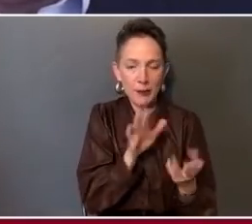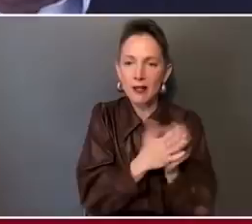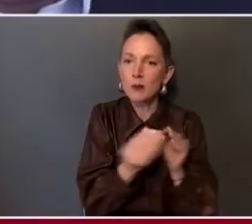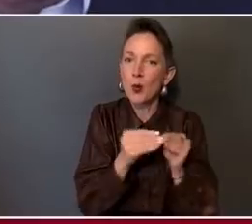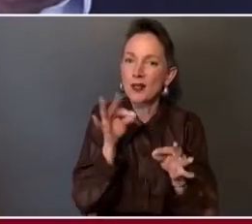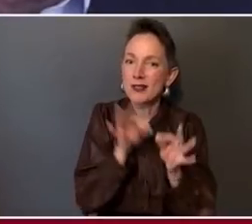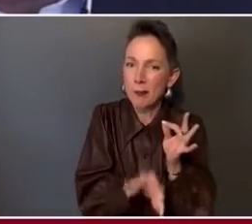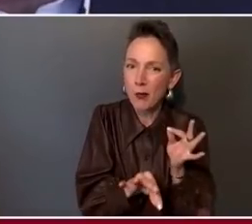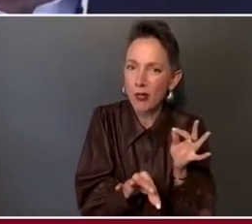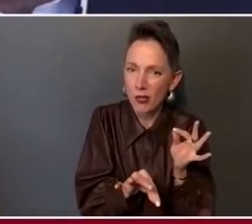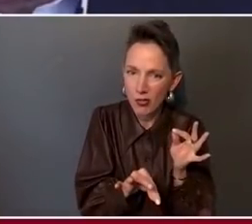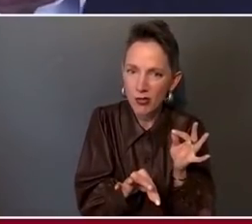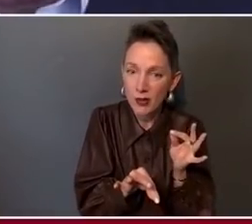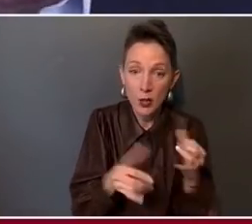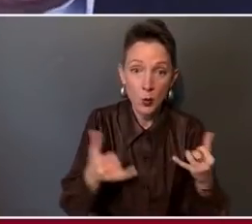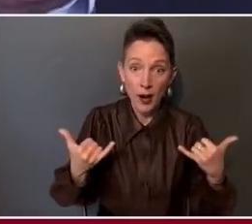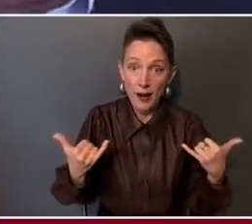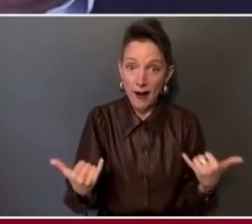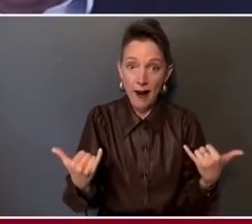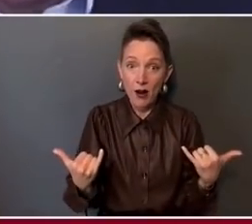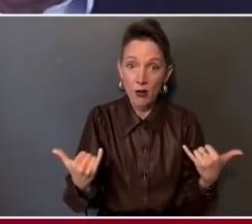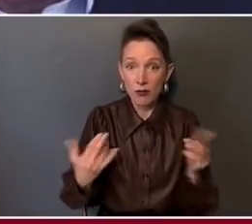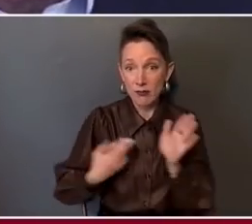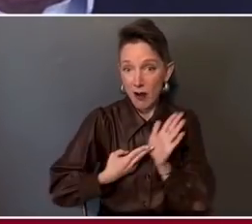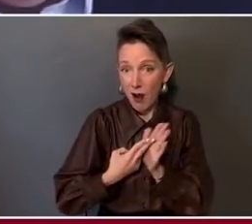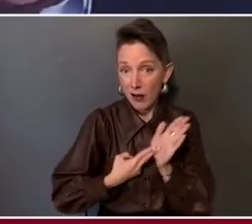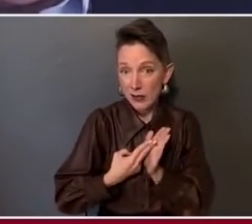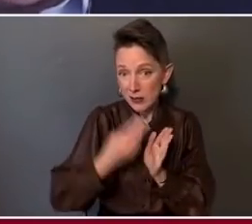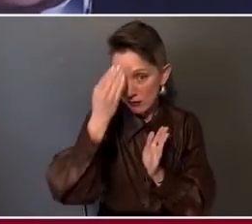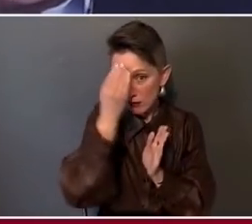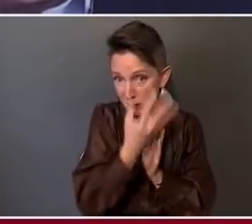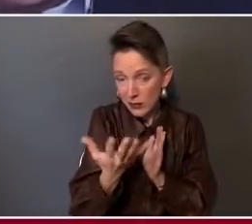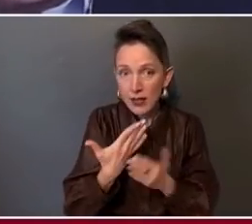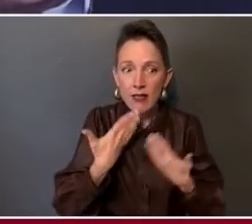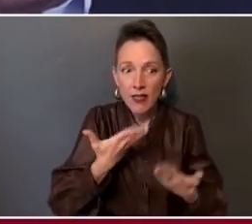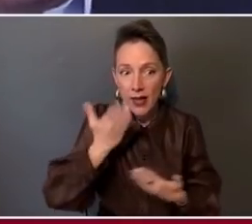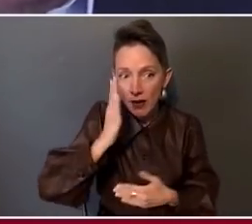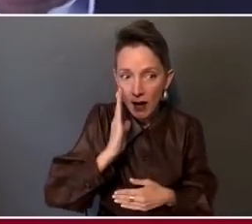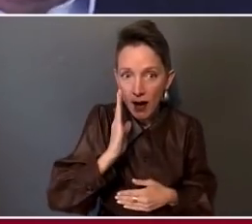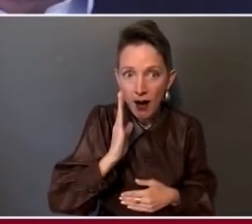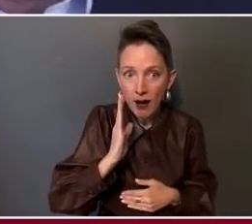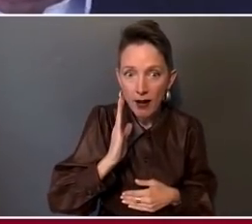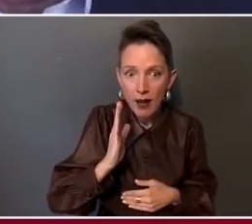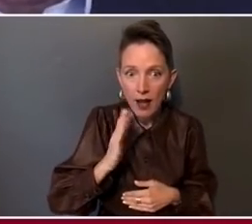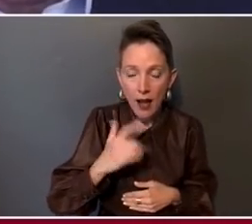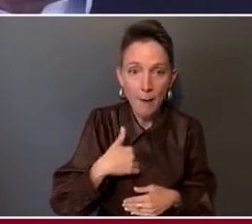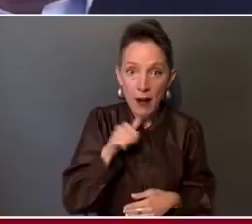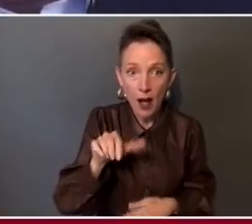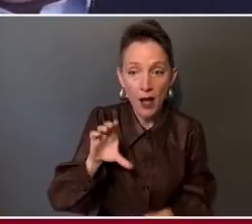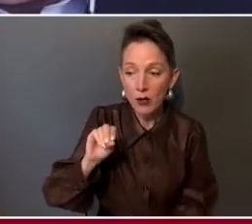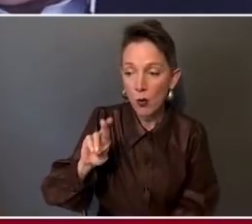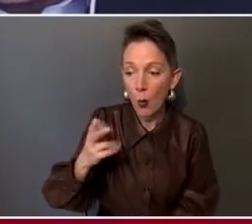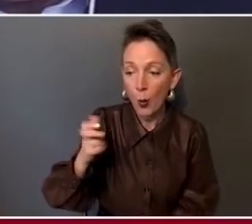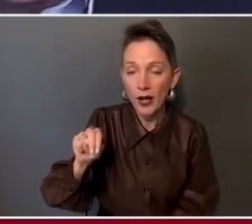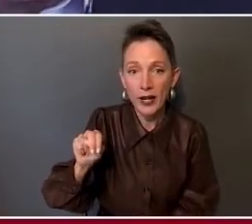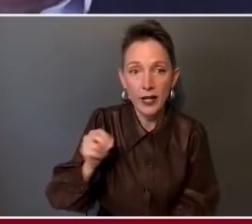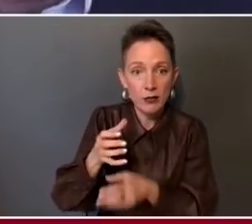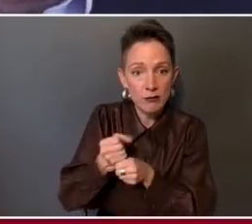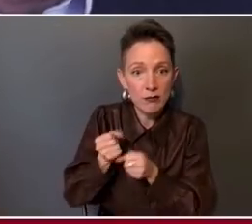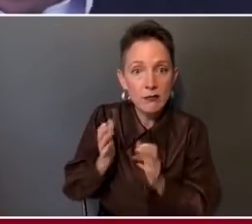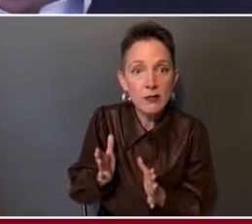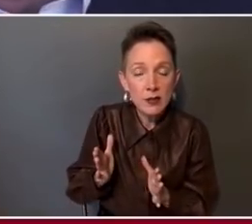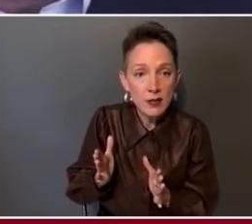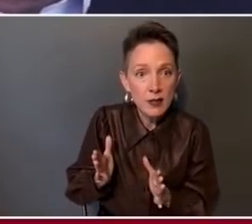now, I mean, I have to say, with all honesty, thank God I am not an organ recipient. Because the best data we